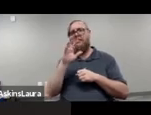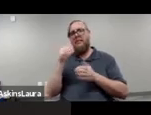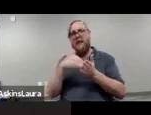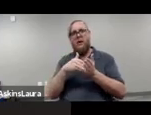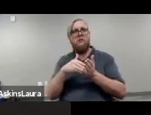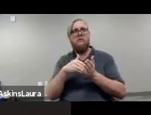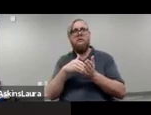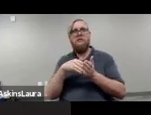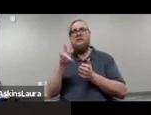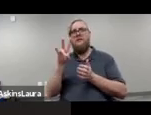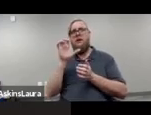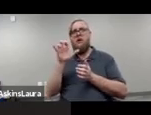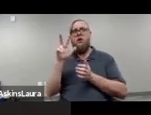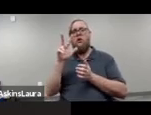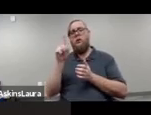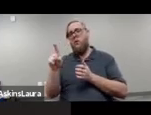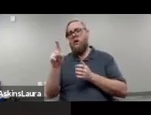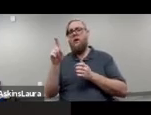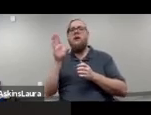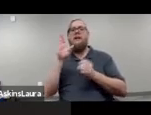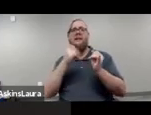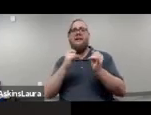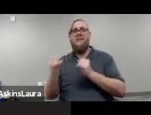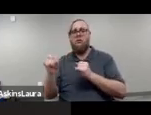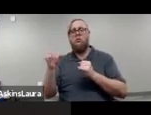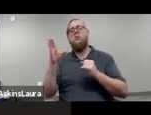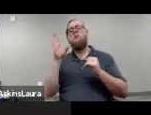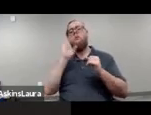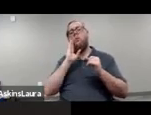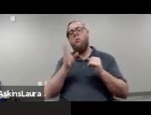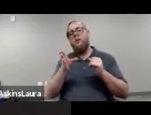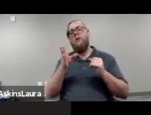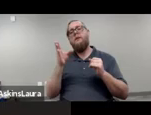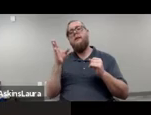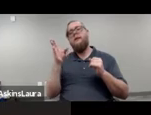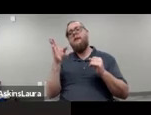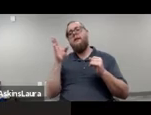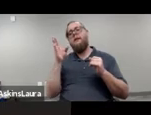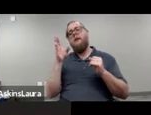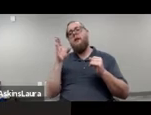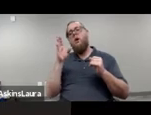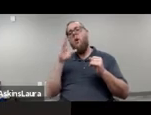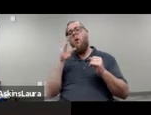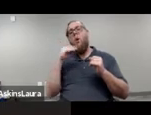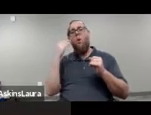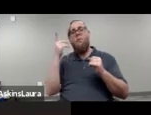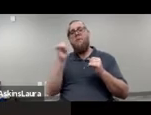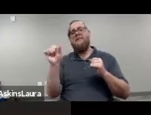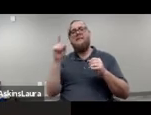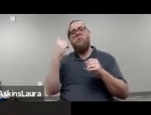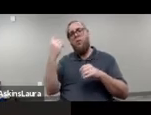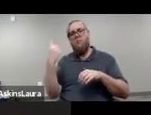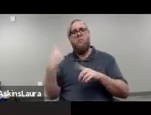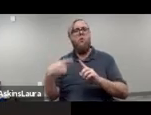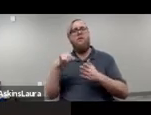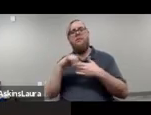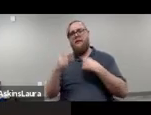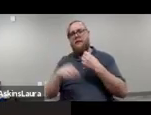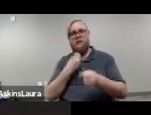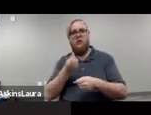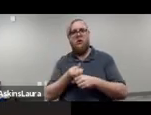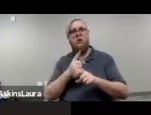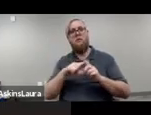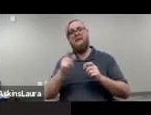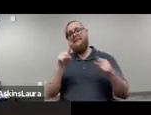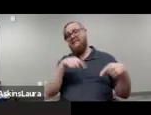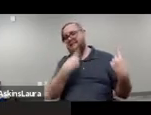individuals or 15 percent of all those served in the public mental health system were homeless at some point during that year. So